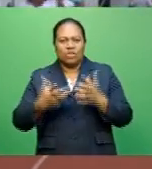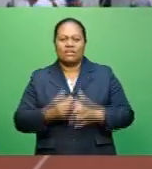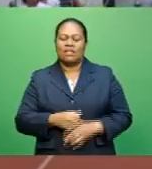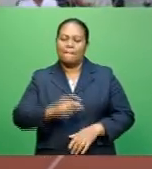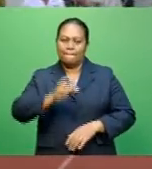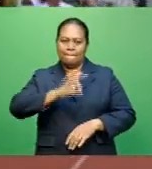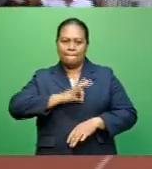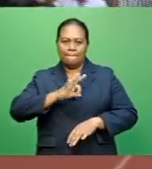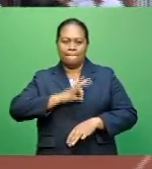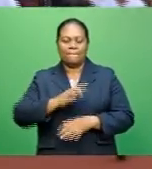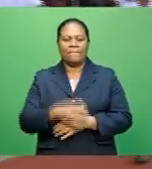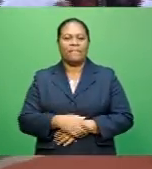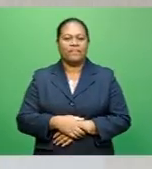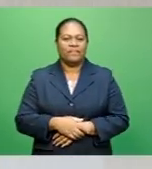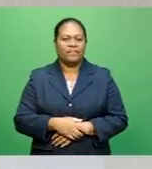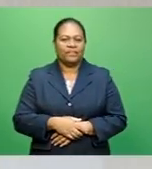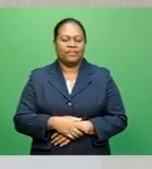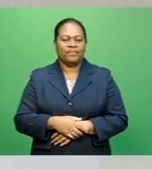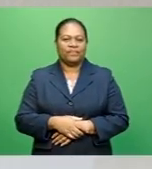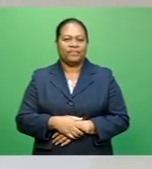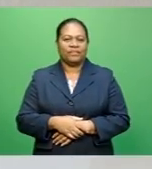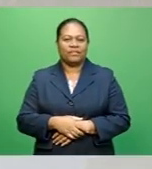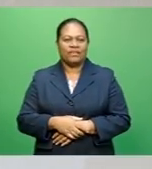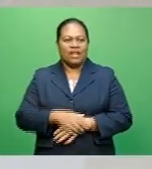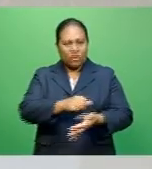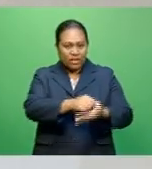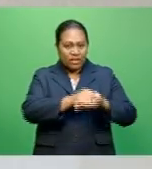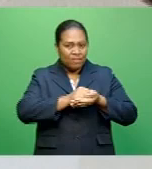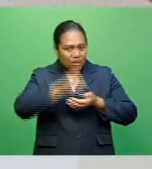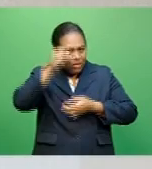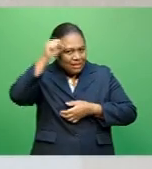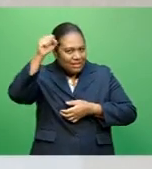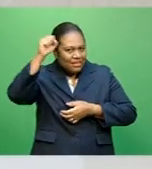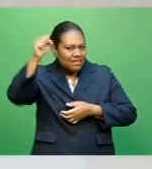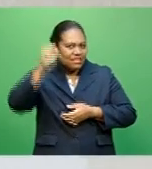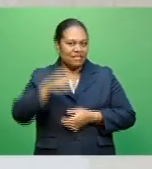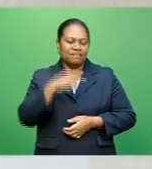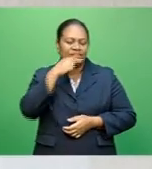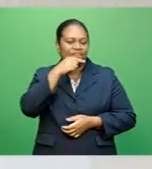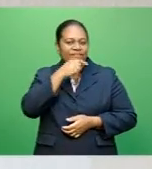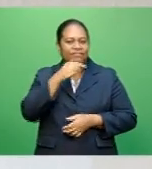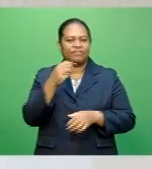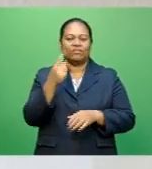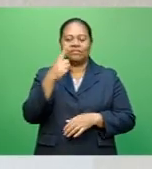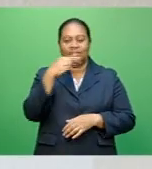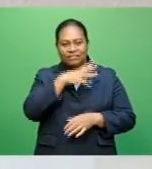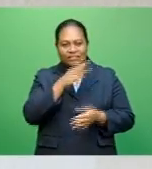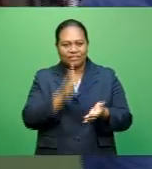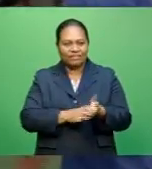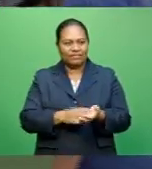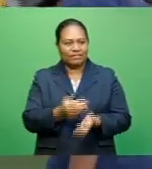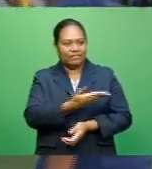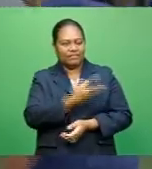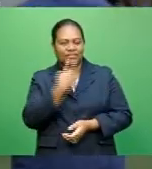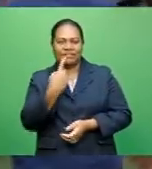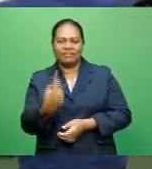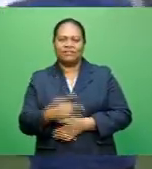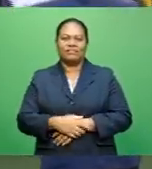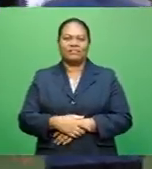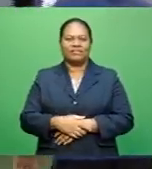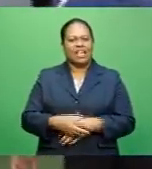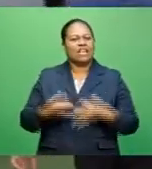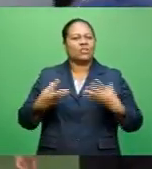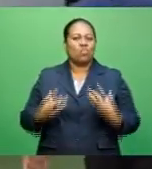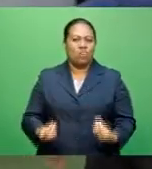medalist. We are banking on our senior boys' 100 meters. We have got some good results in that one. It's worth it